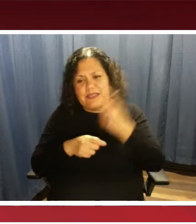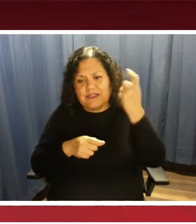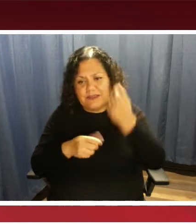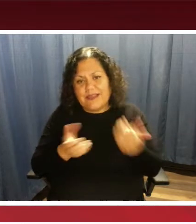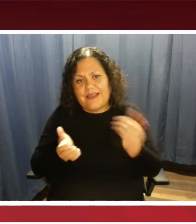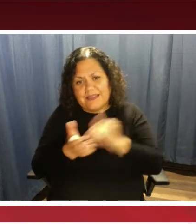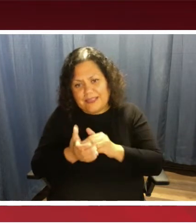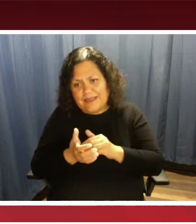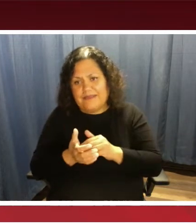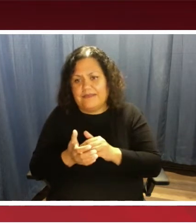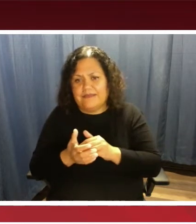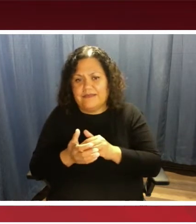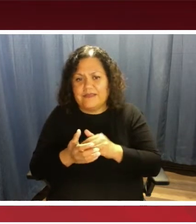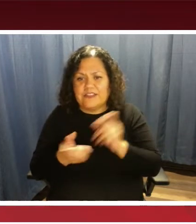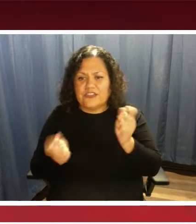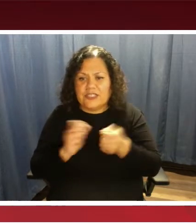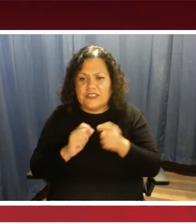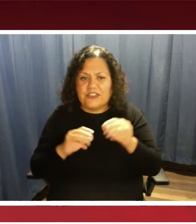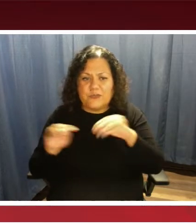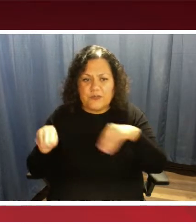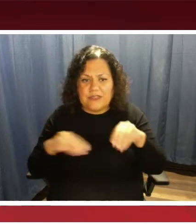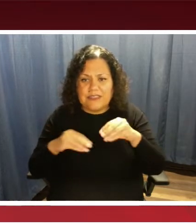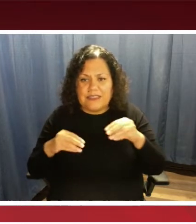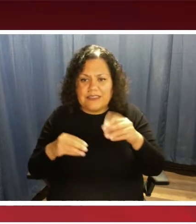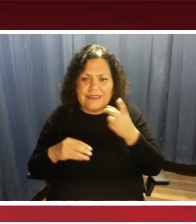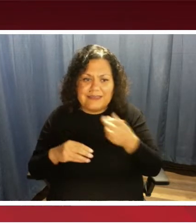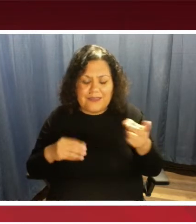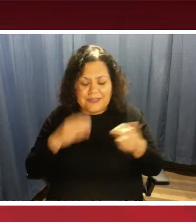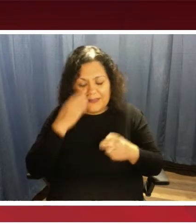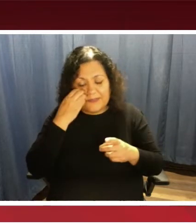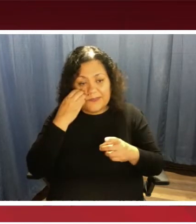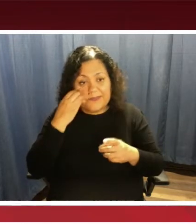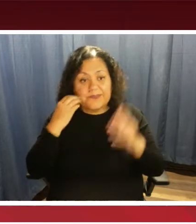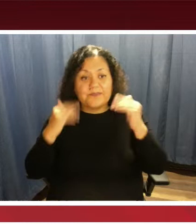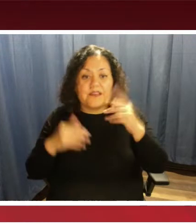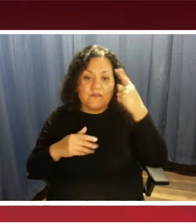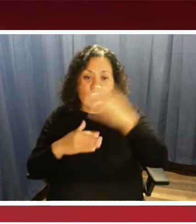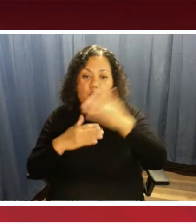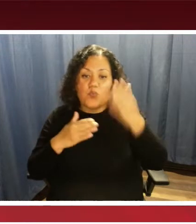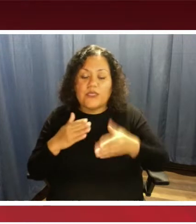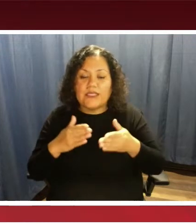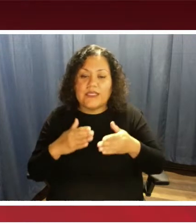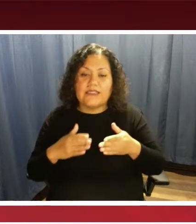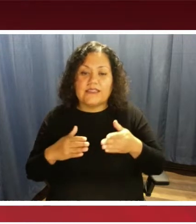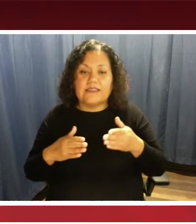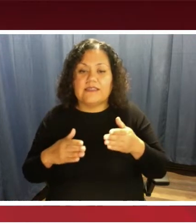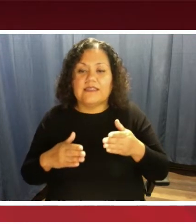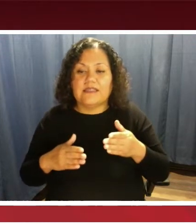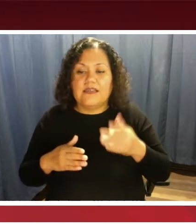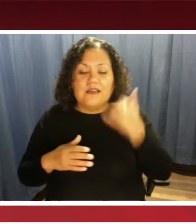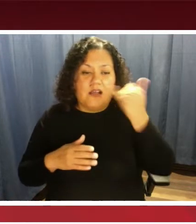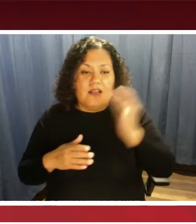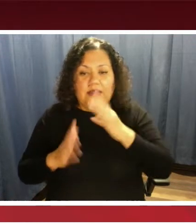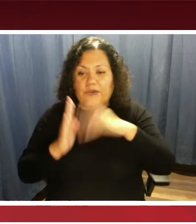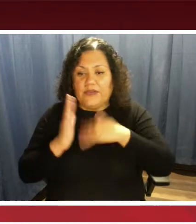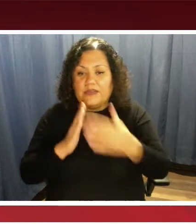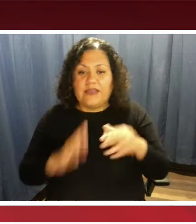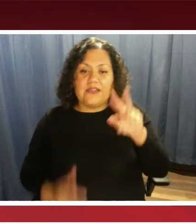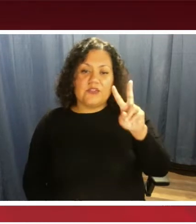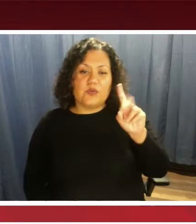mobility device. For weekend subscription options, call our scheduling department at 210